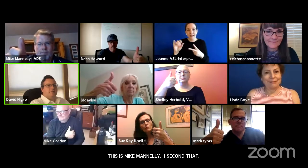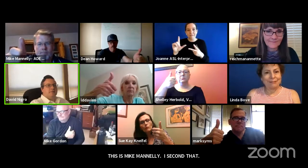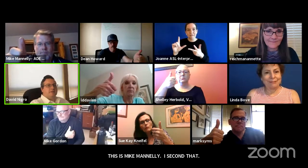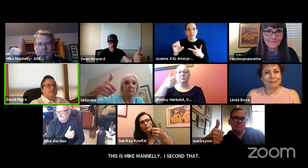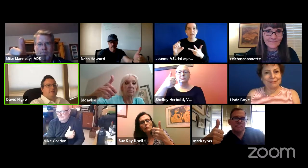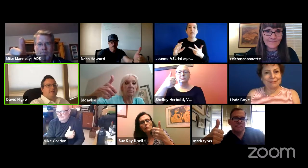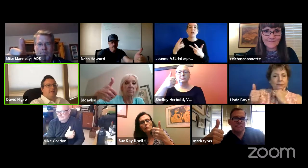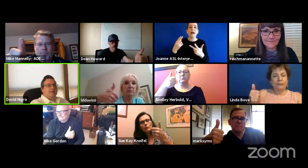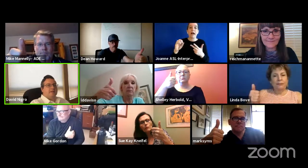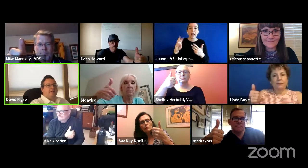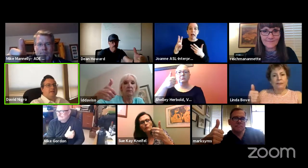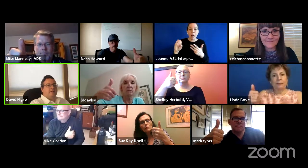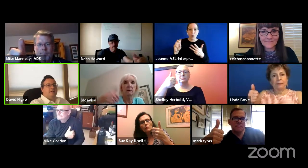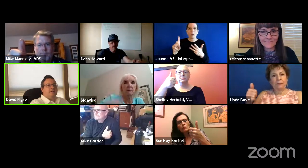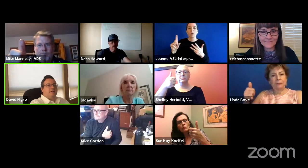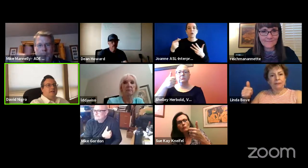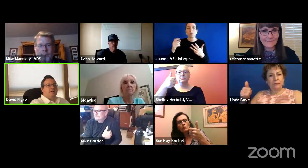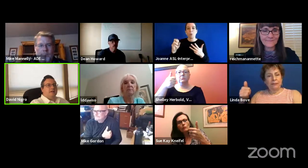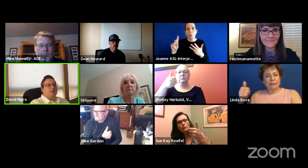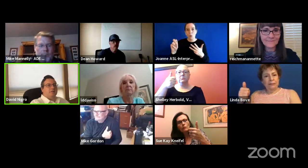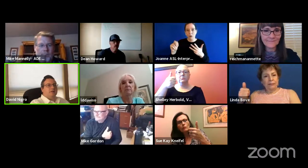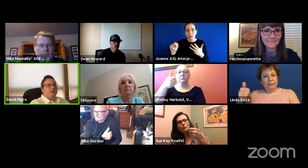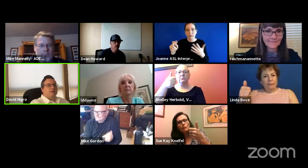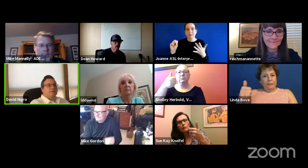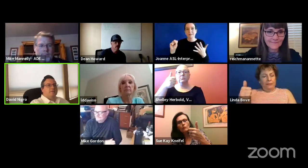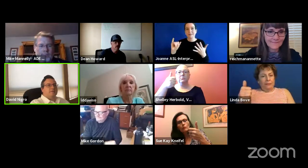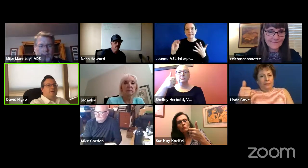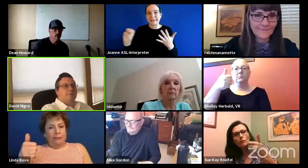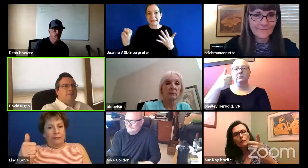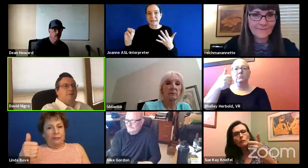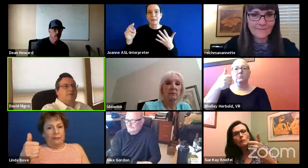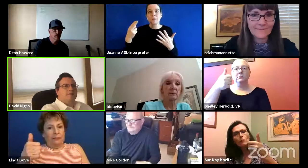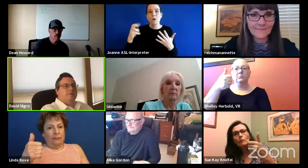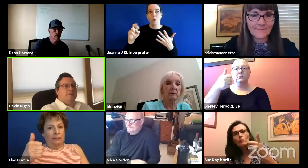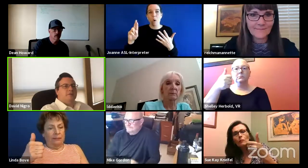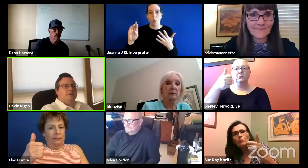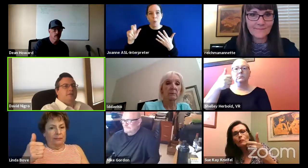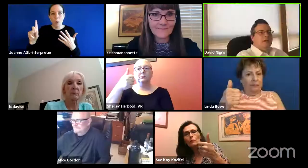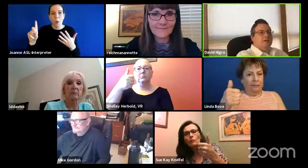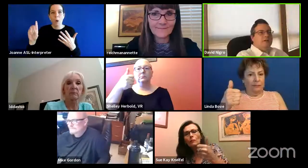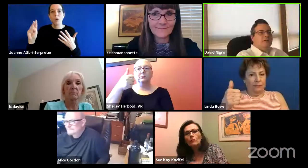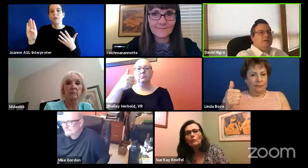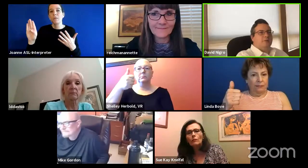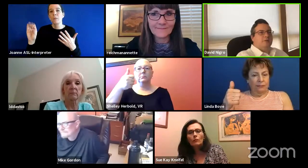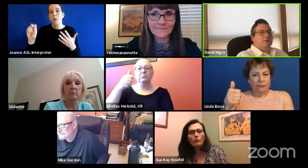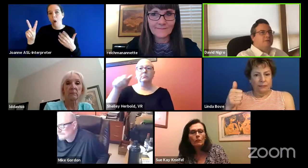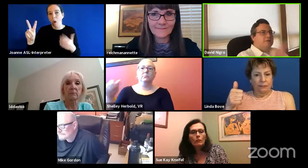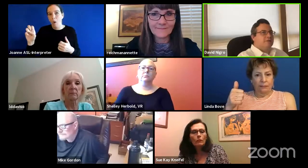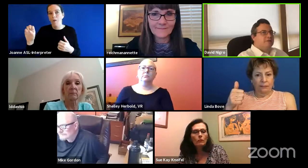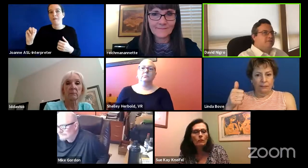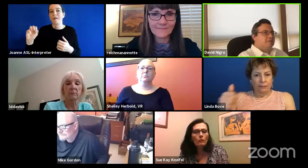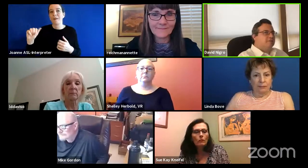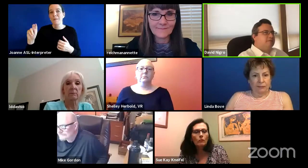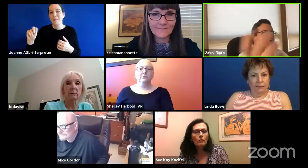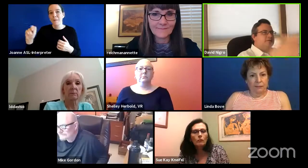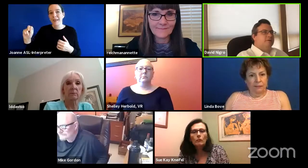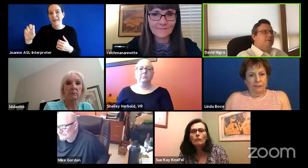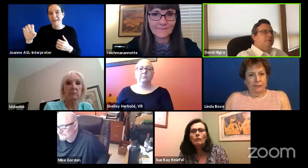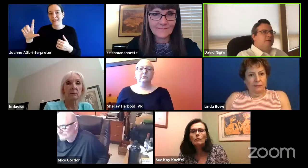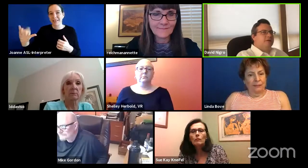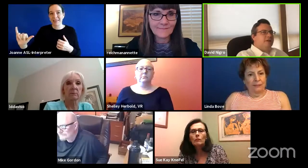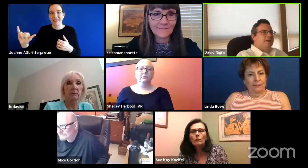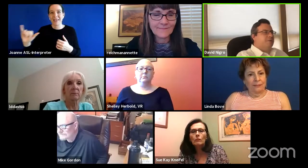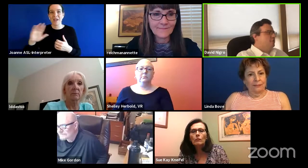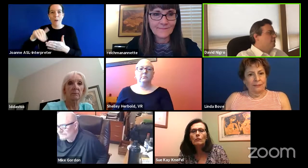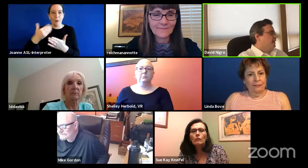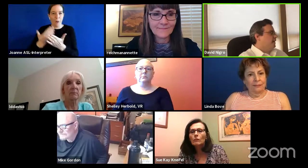sims manley uh herbold and and both uh all opposed okay he's